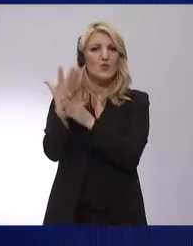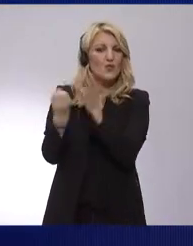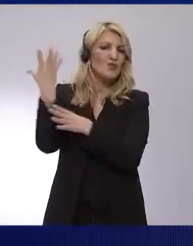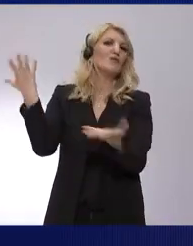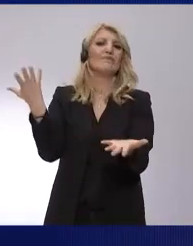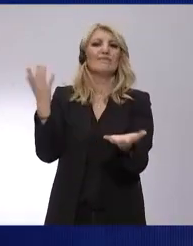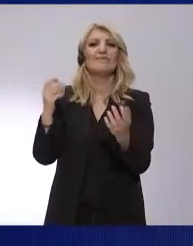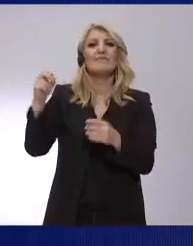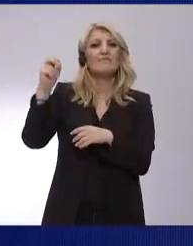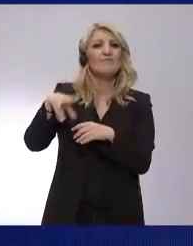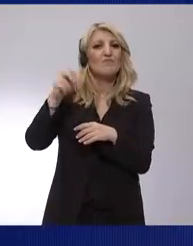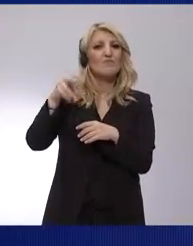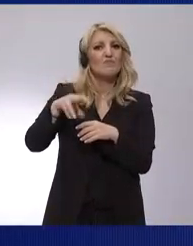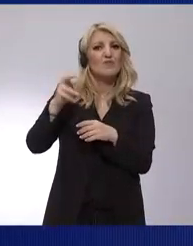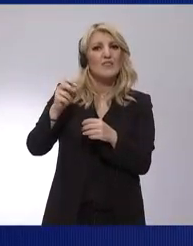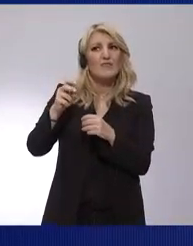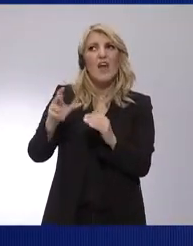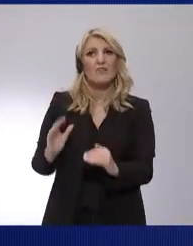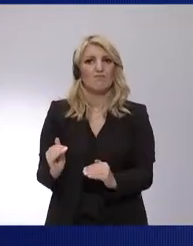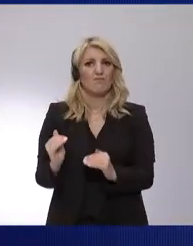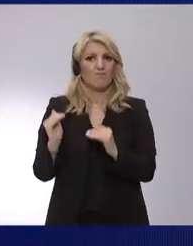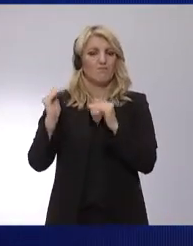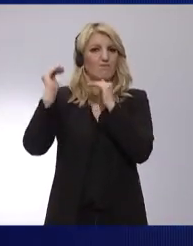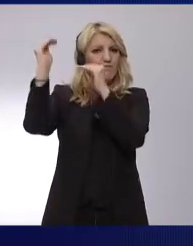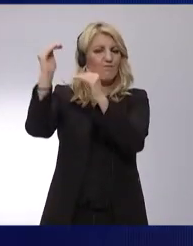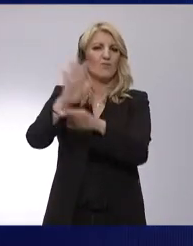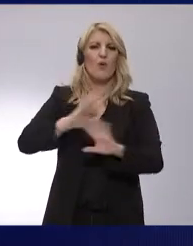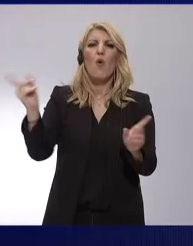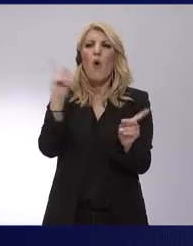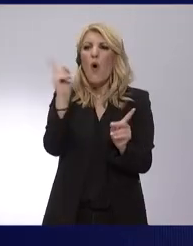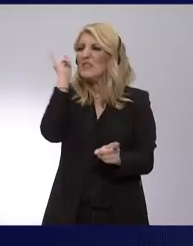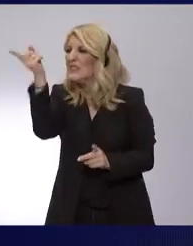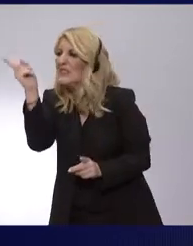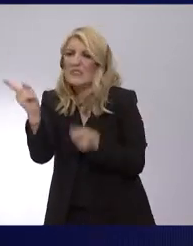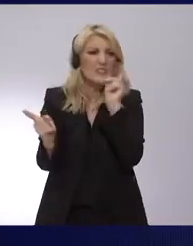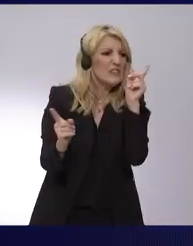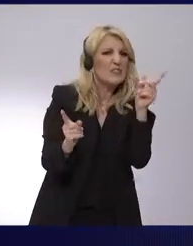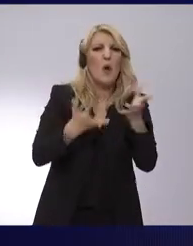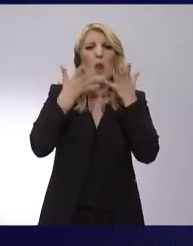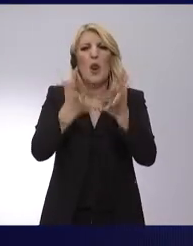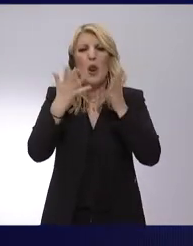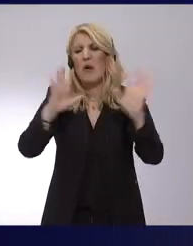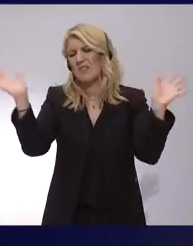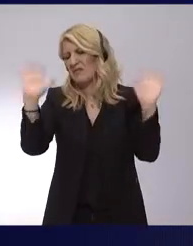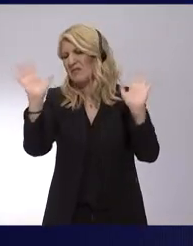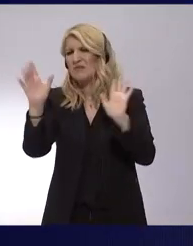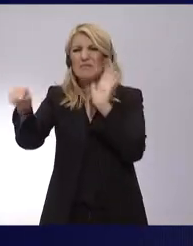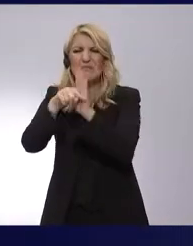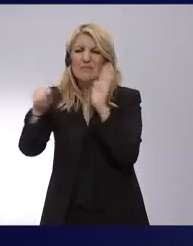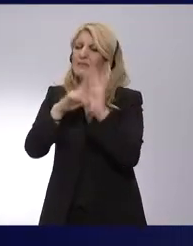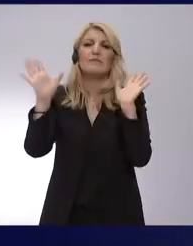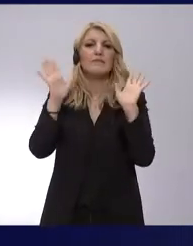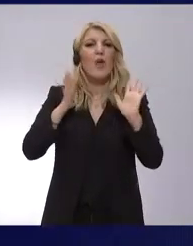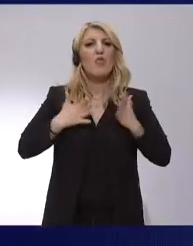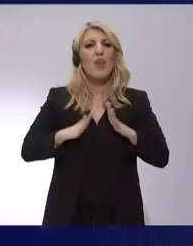about them. And voting for us means voting for a Europe that creates quality jobs. The best social